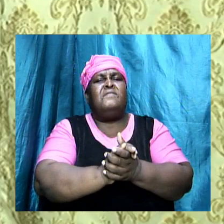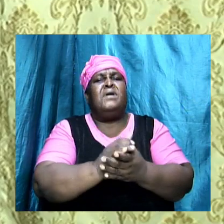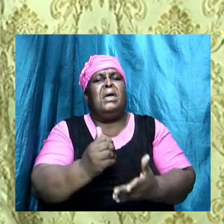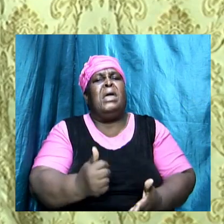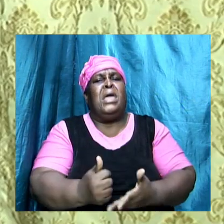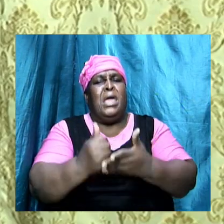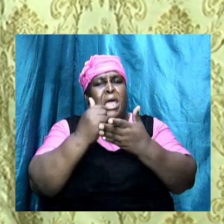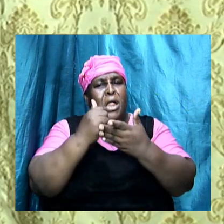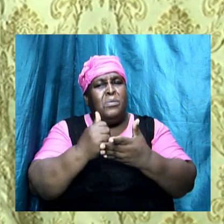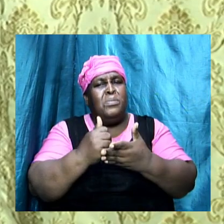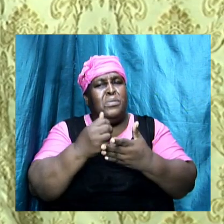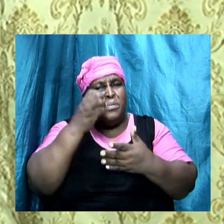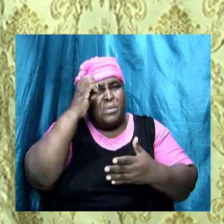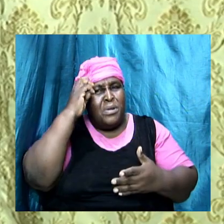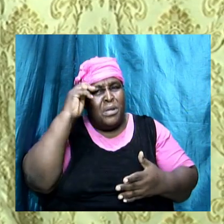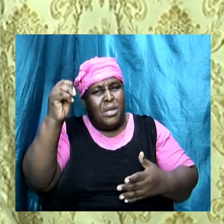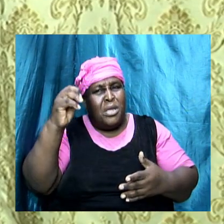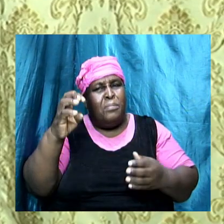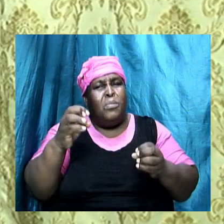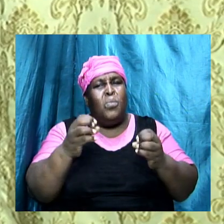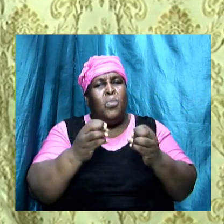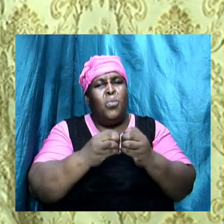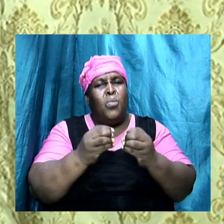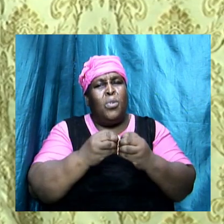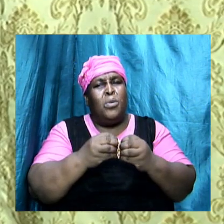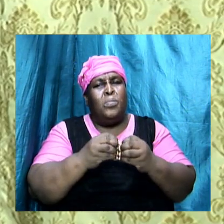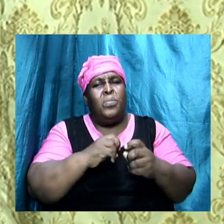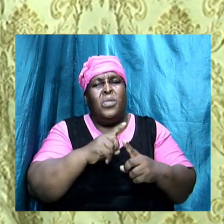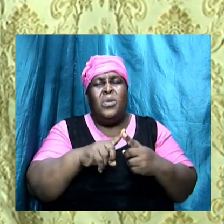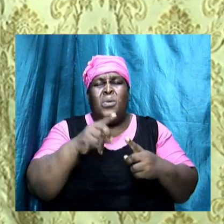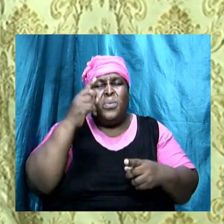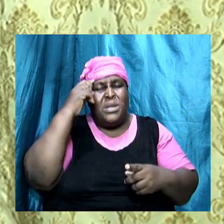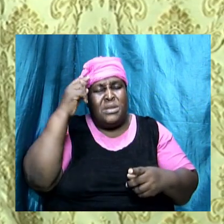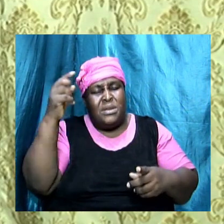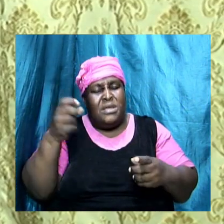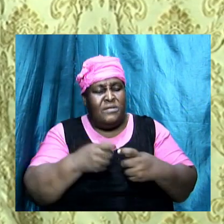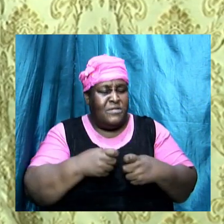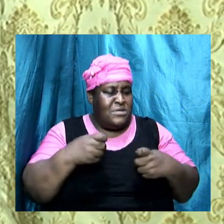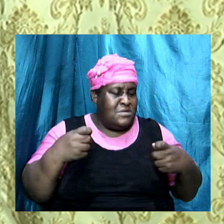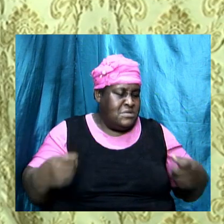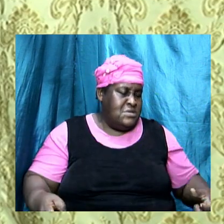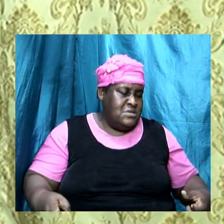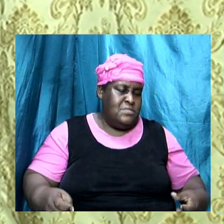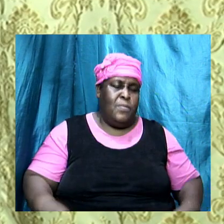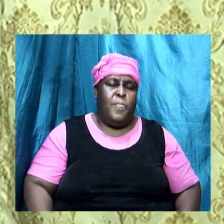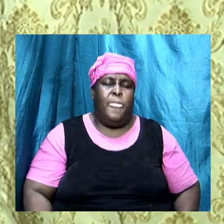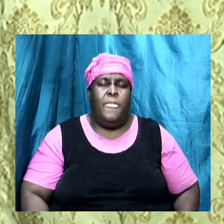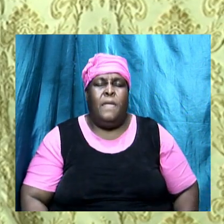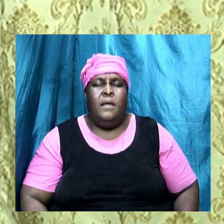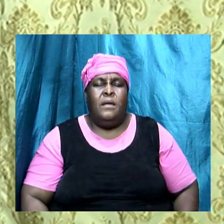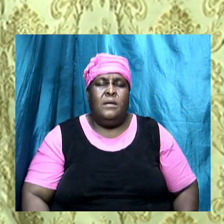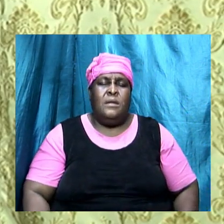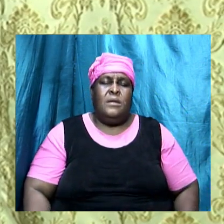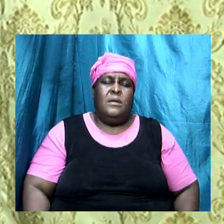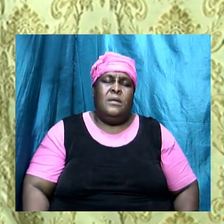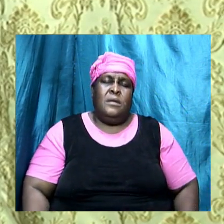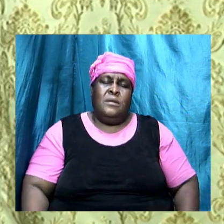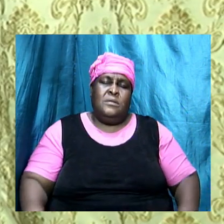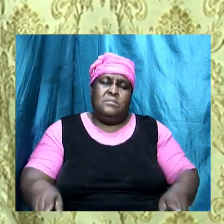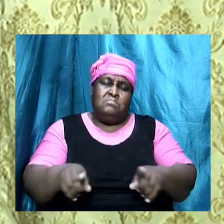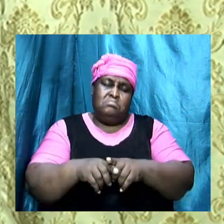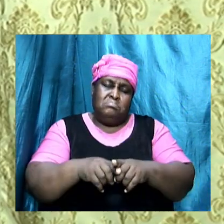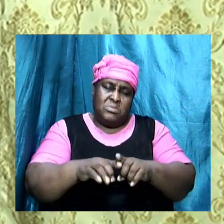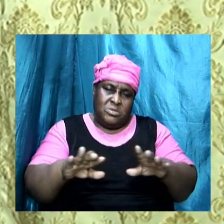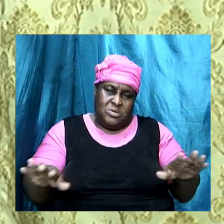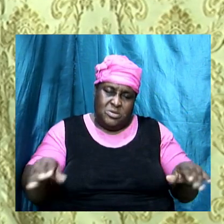when David sinned so we are saying now that as a person a child